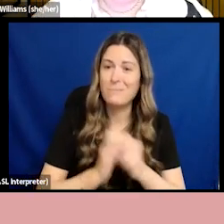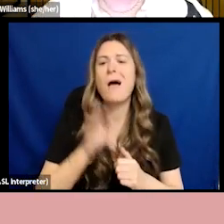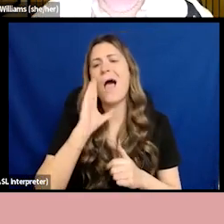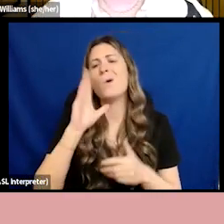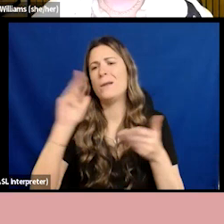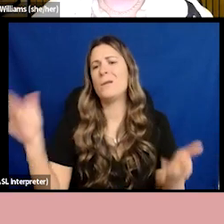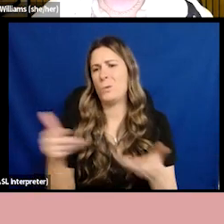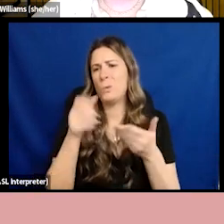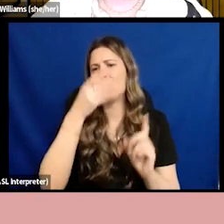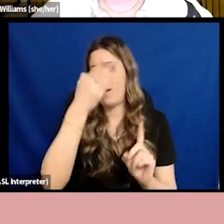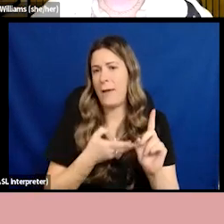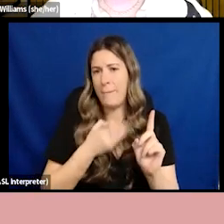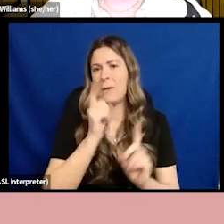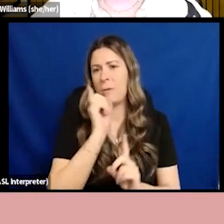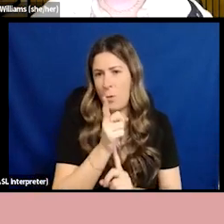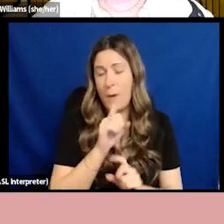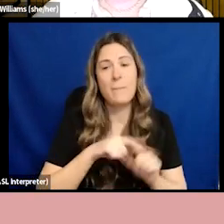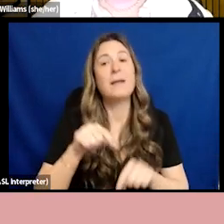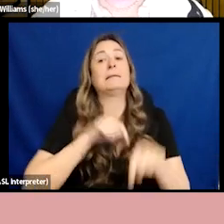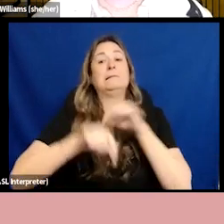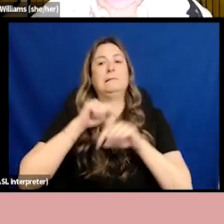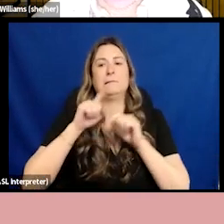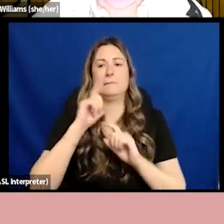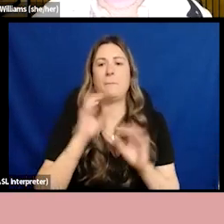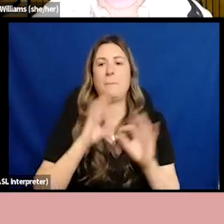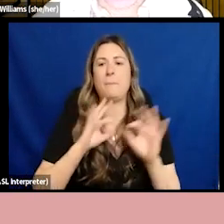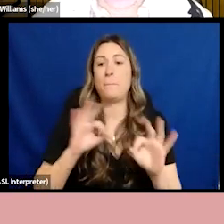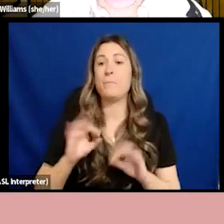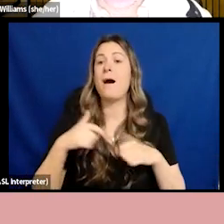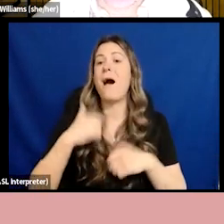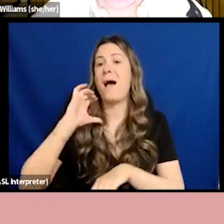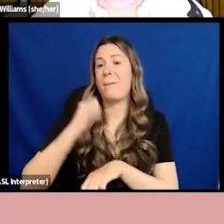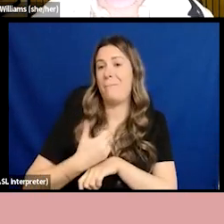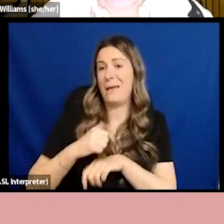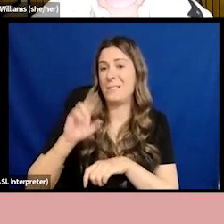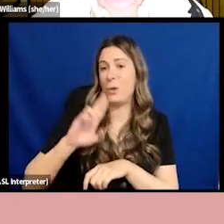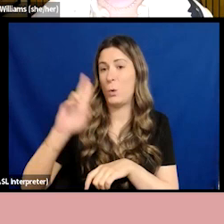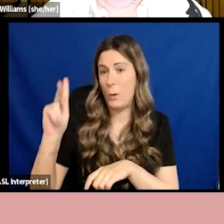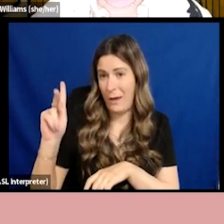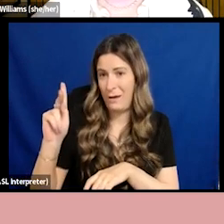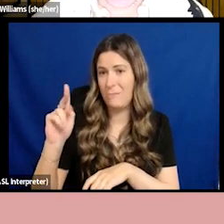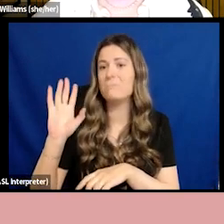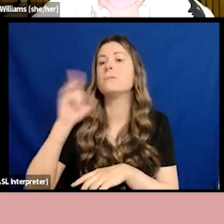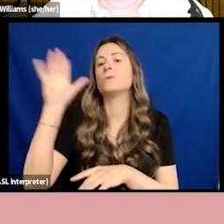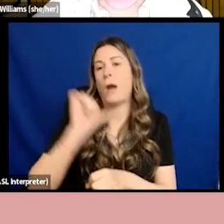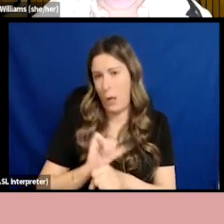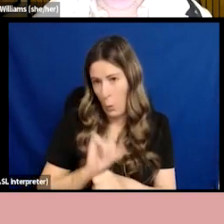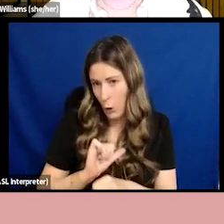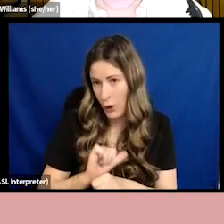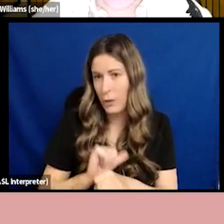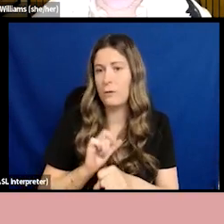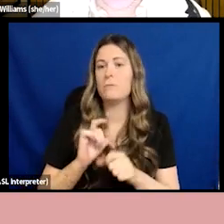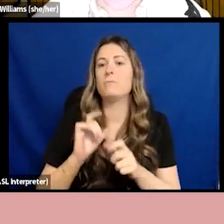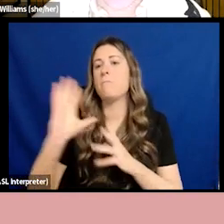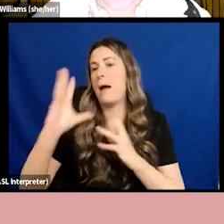from the get go. I am based in the UK. That's where I live. That's where I work. So that is the perspective that I bring to my work